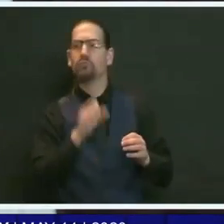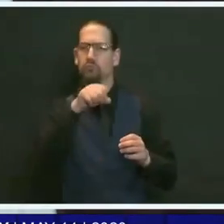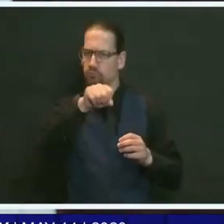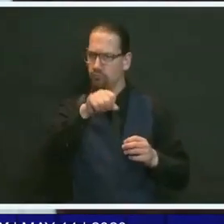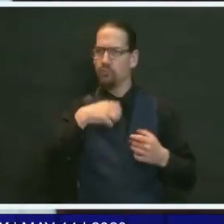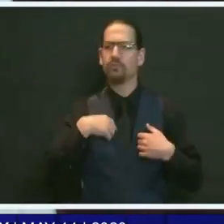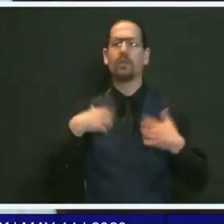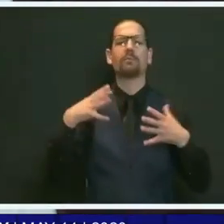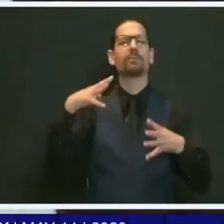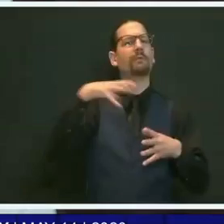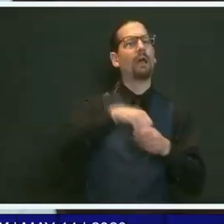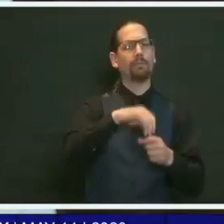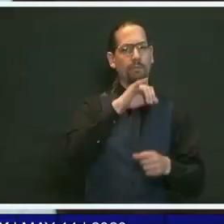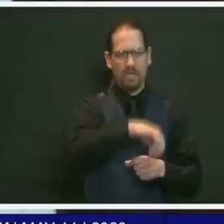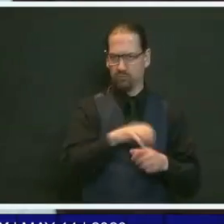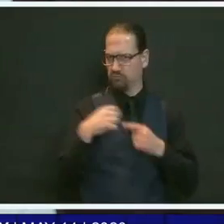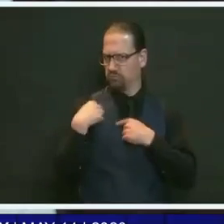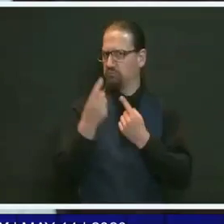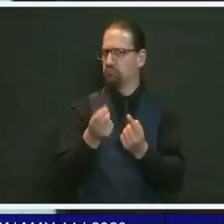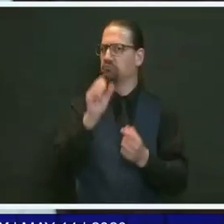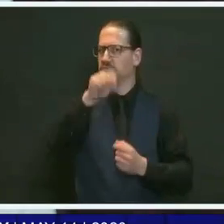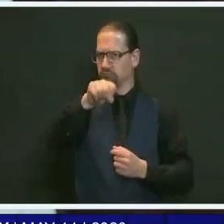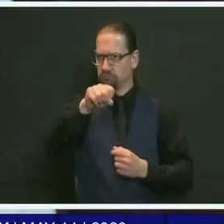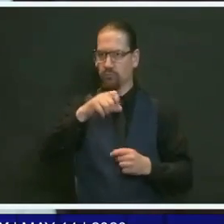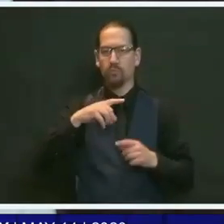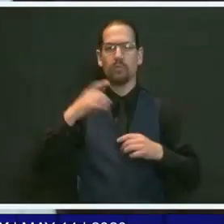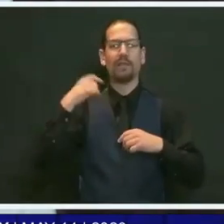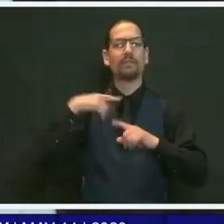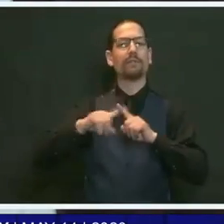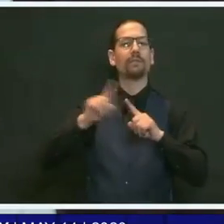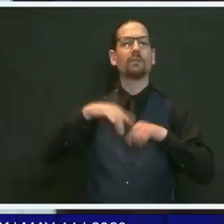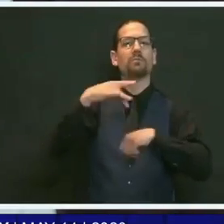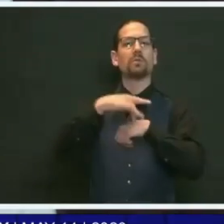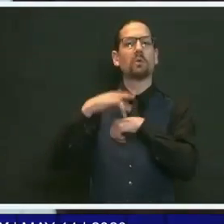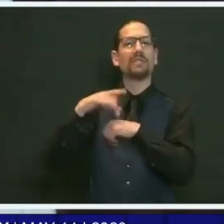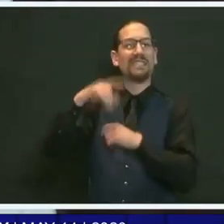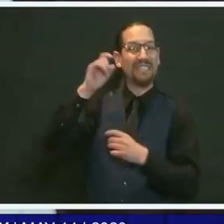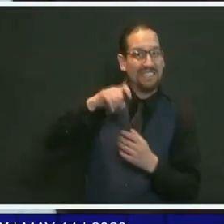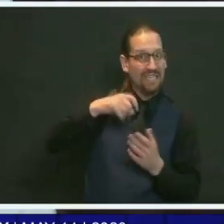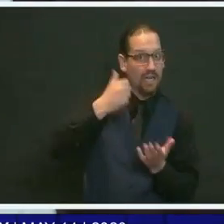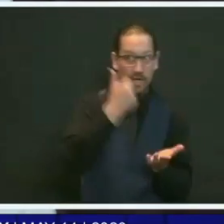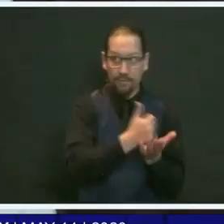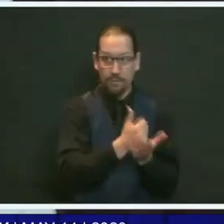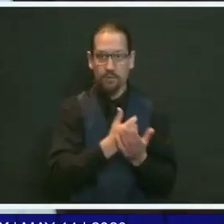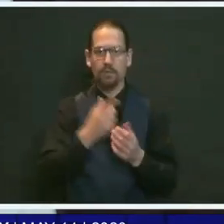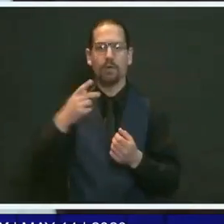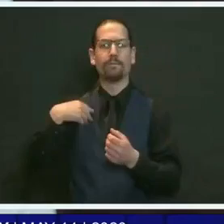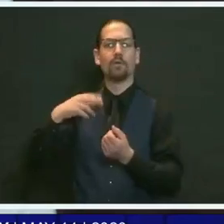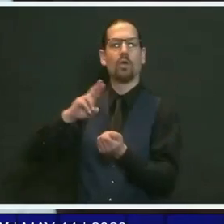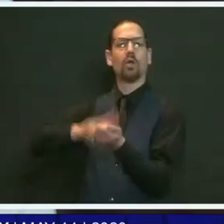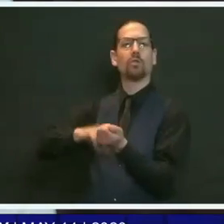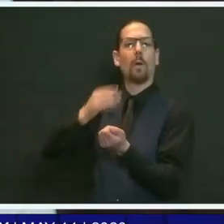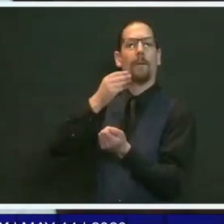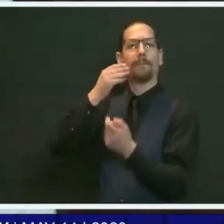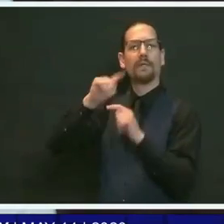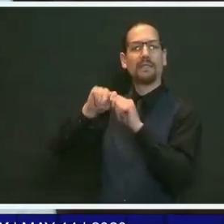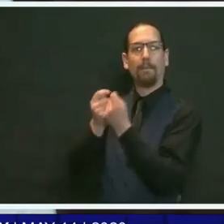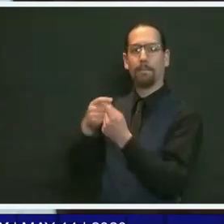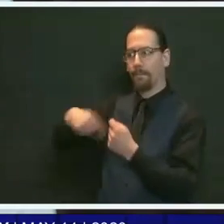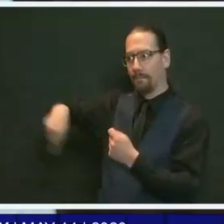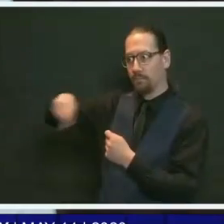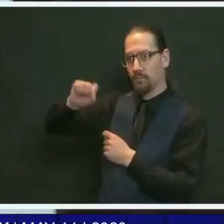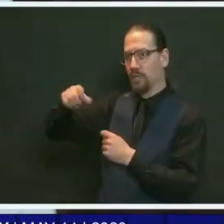them, pulled in the resources of our congregate setting support team to make sure that they have the education